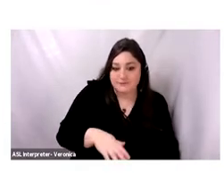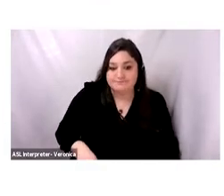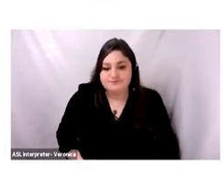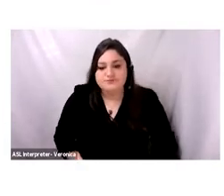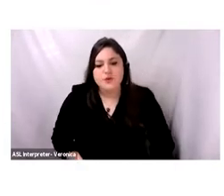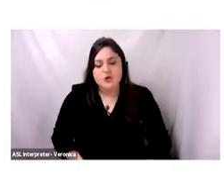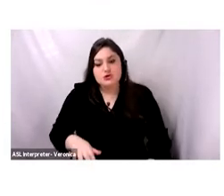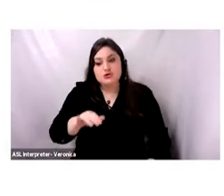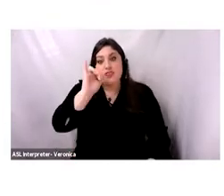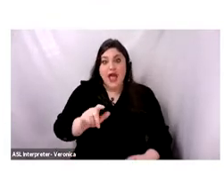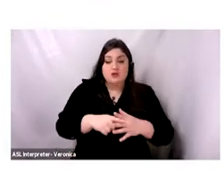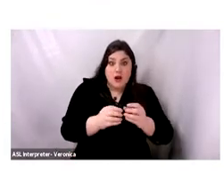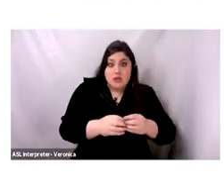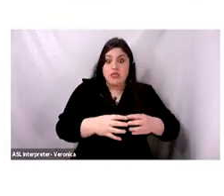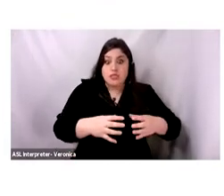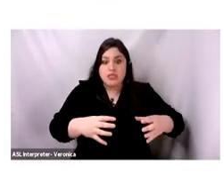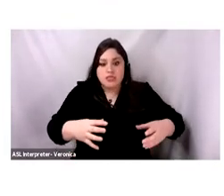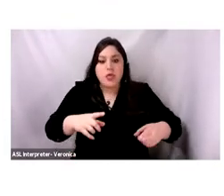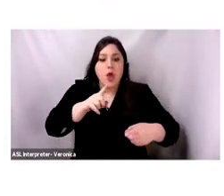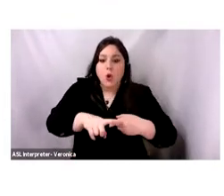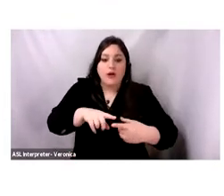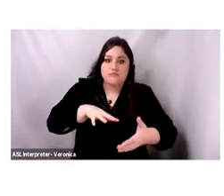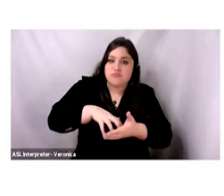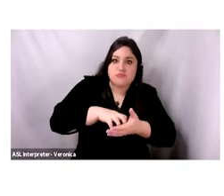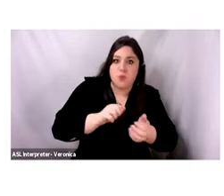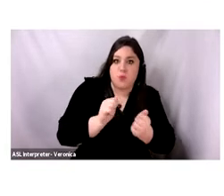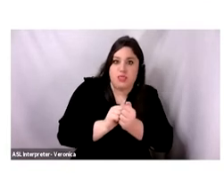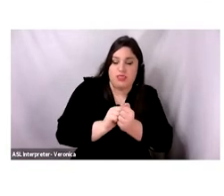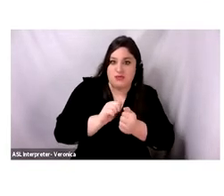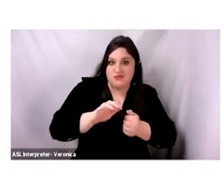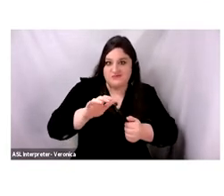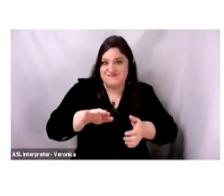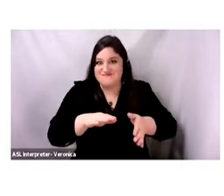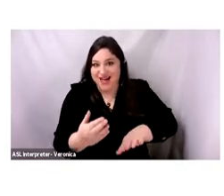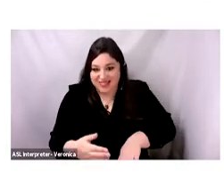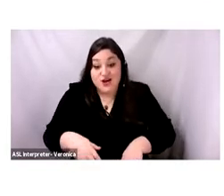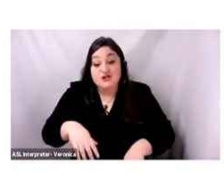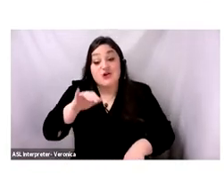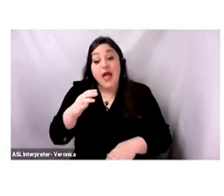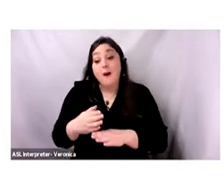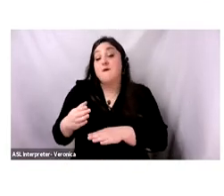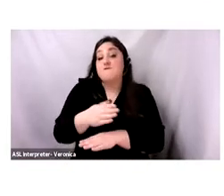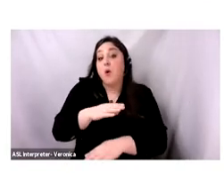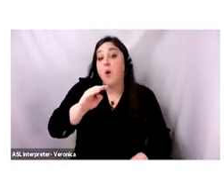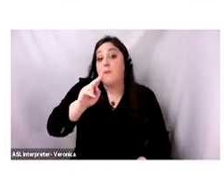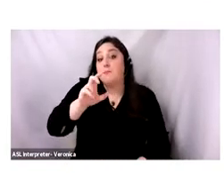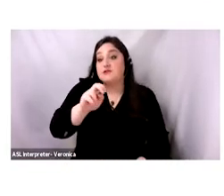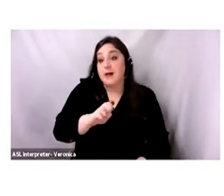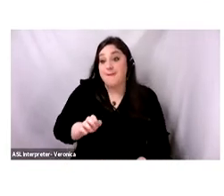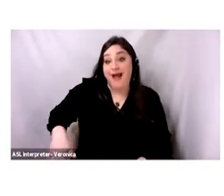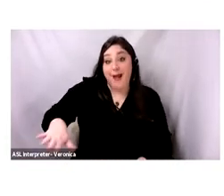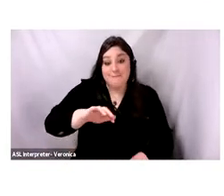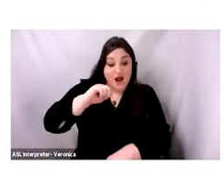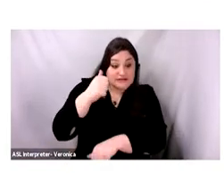And for the first time when the Arab Muslim empire was established, for the first time since the